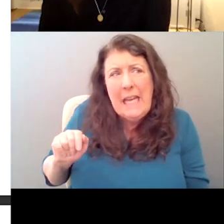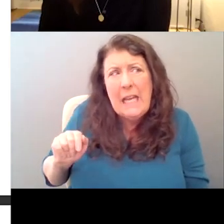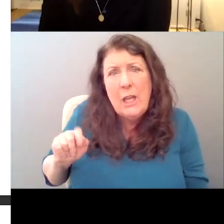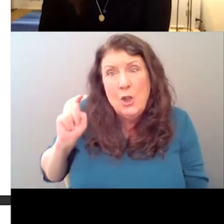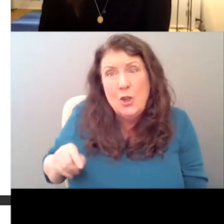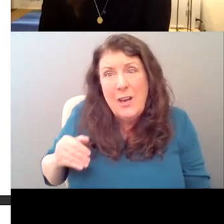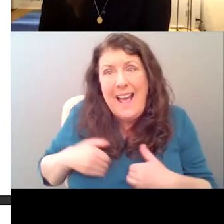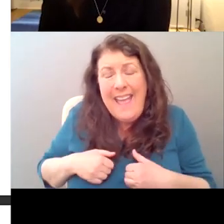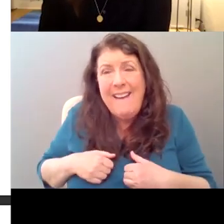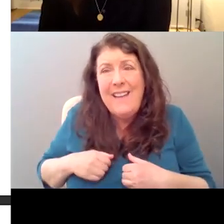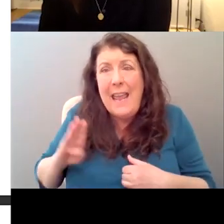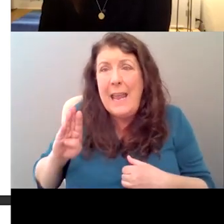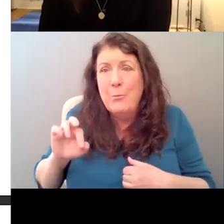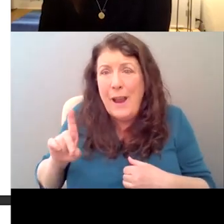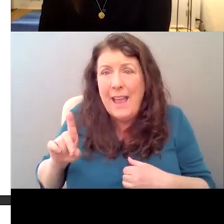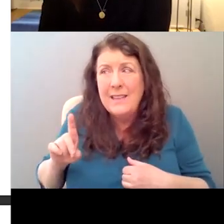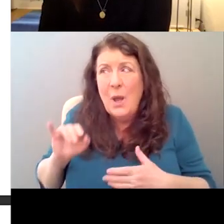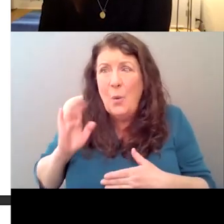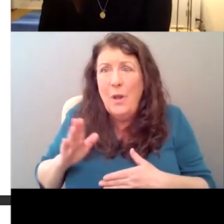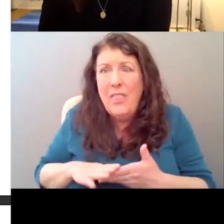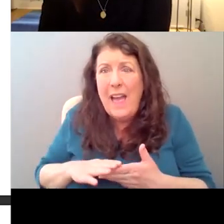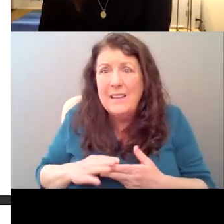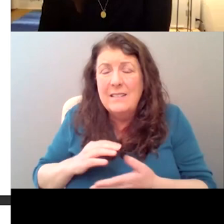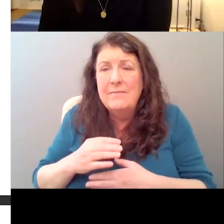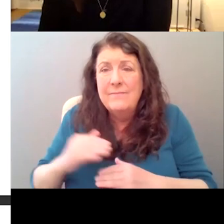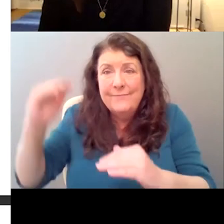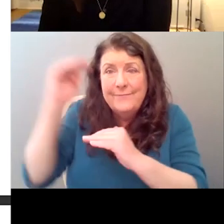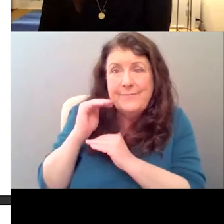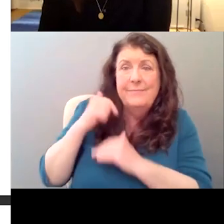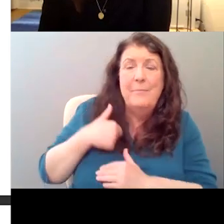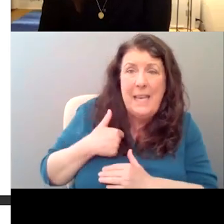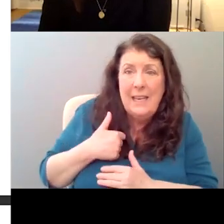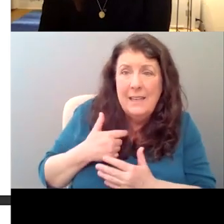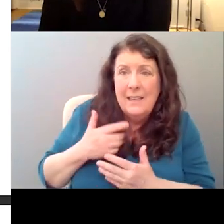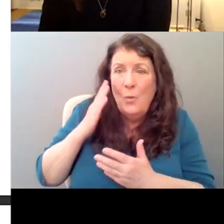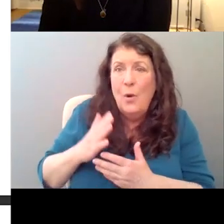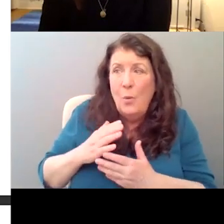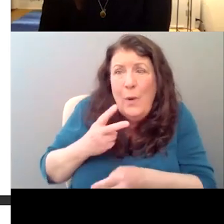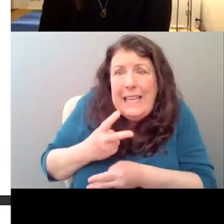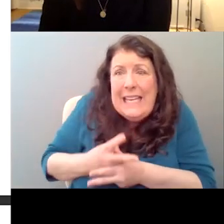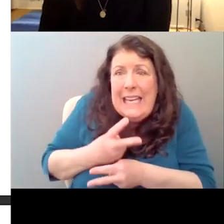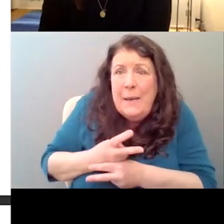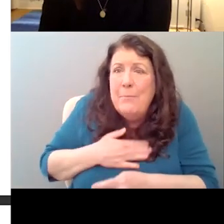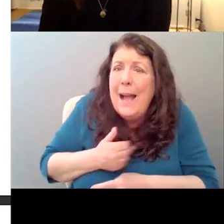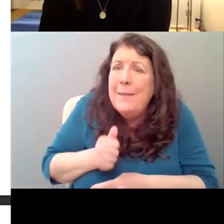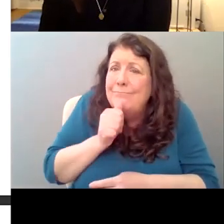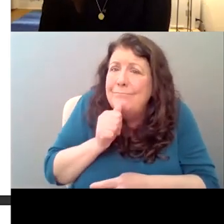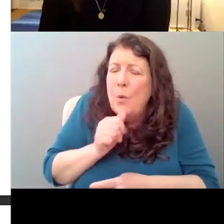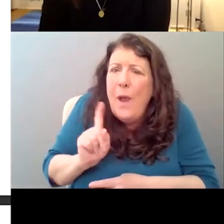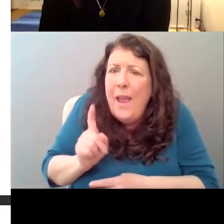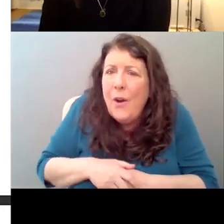I get to keep for myself? You know, and I guess my, I guess I'm a little bit old fashioned in that I think that, you know,